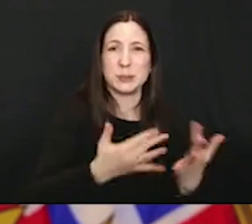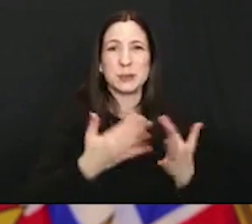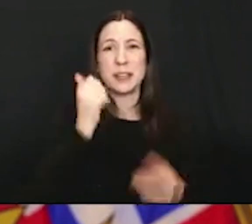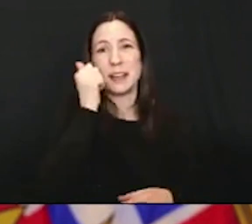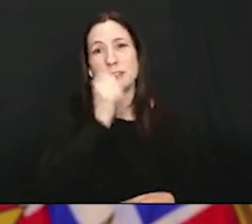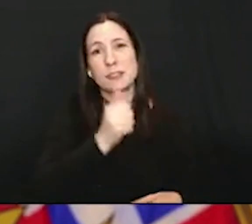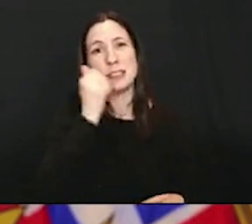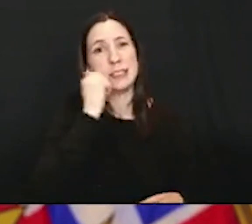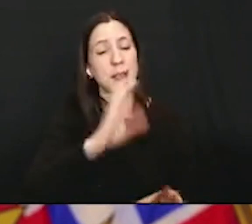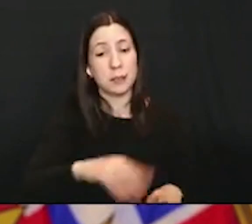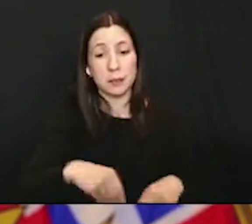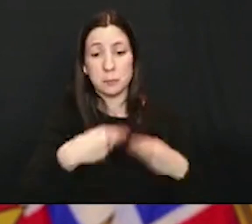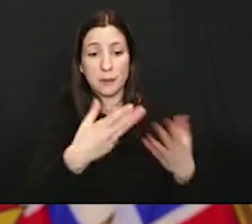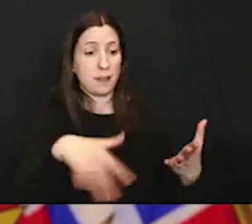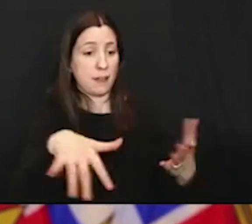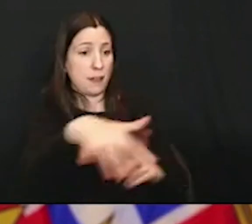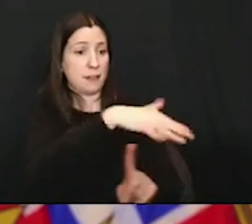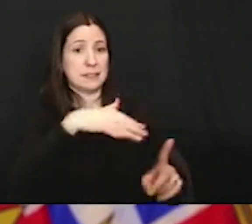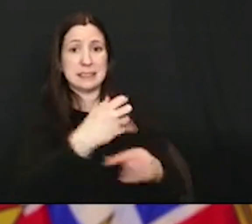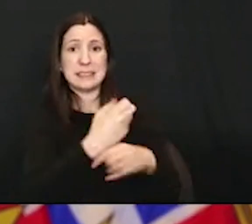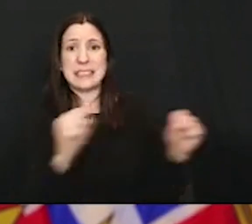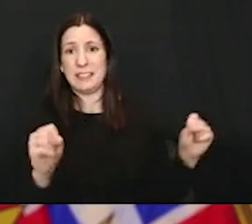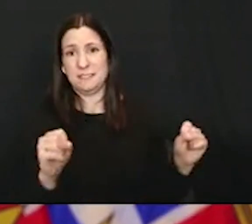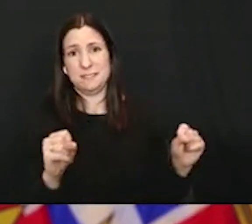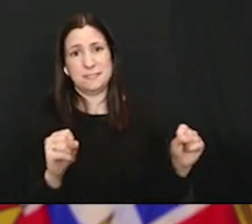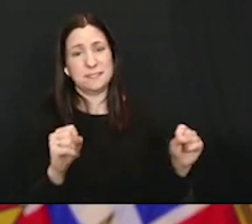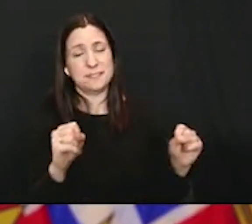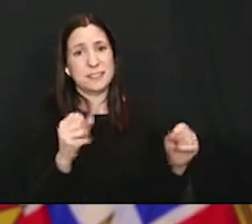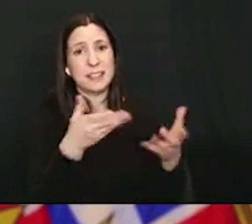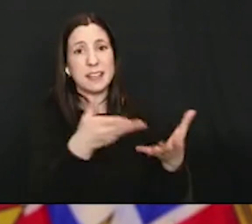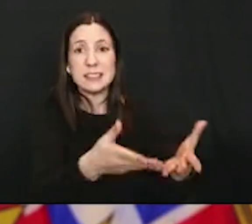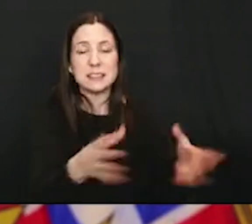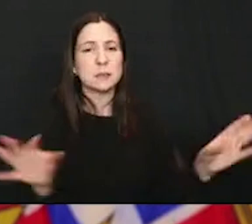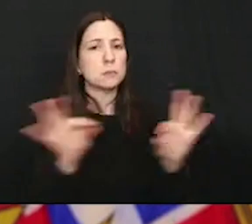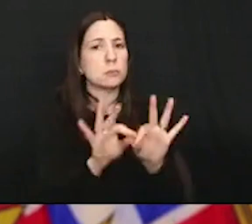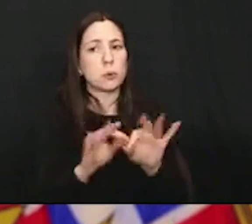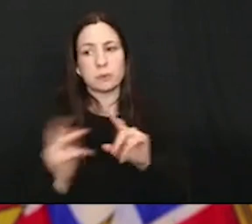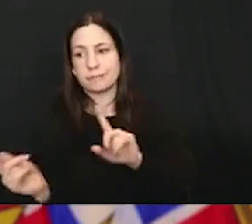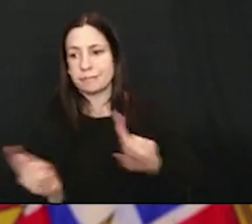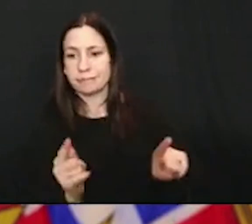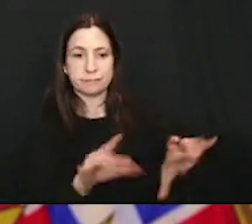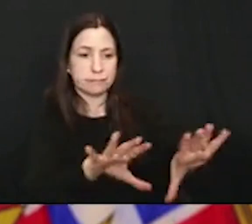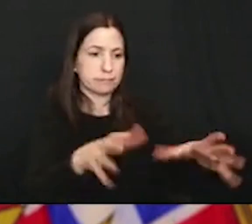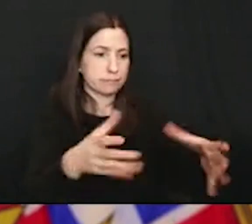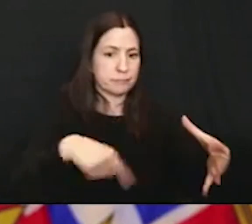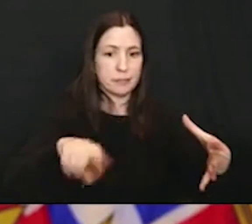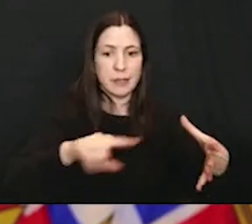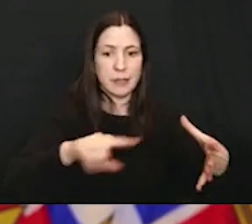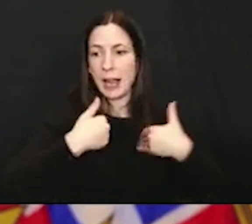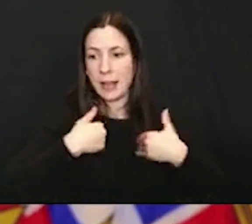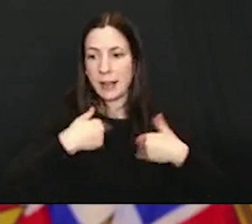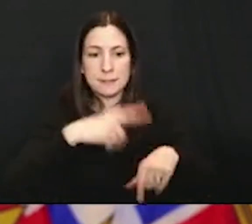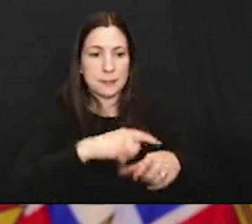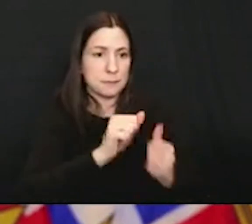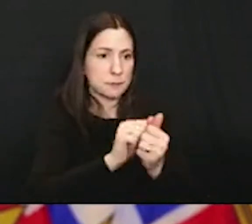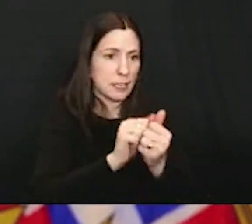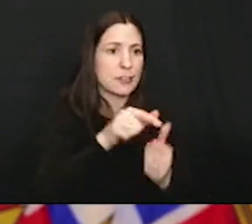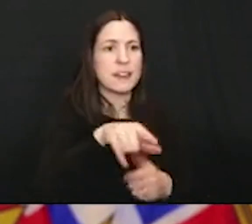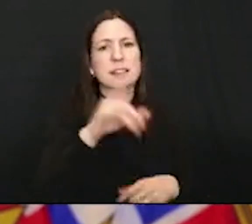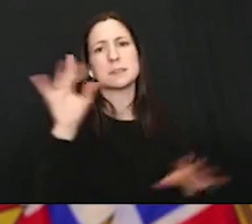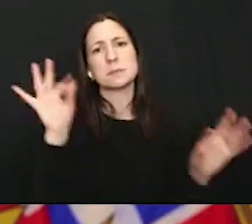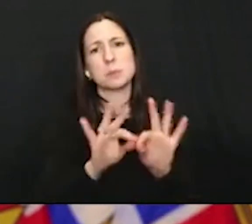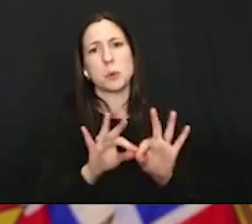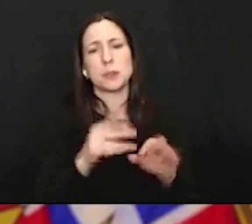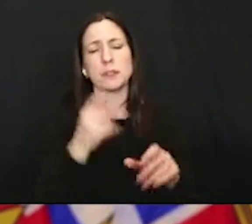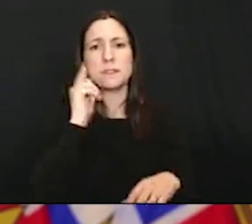environment that is so important for the growth and development of children. And we've seen that more and more, how important